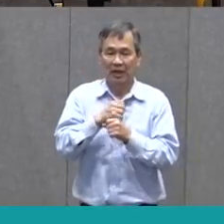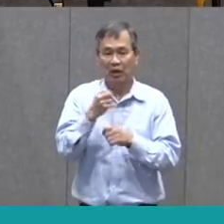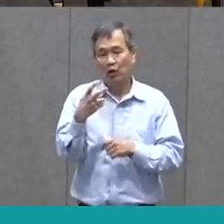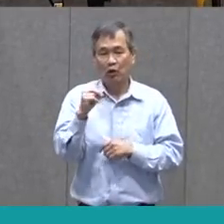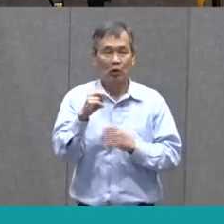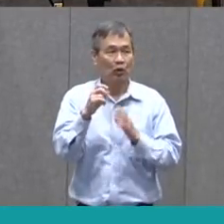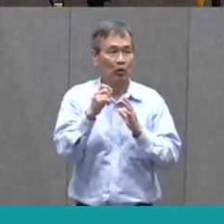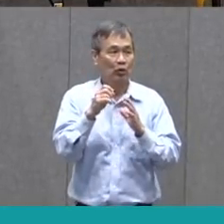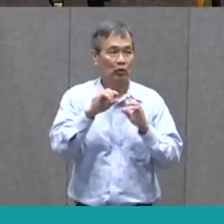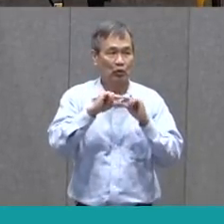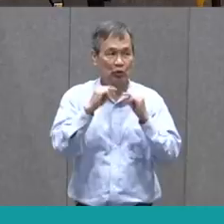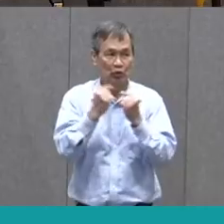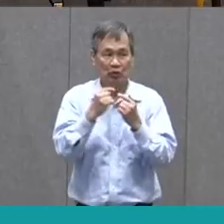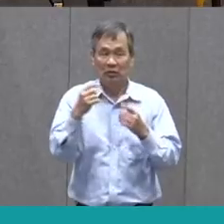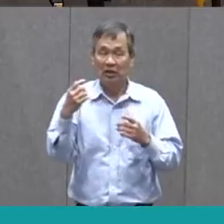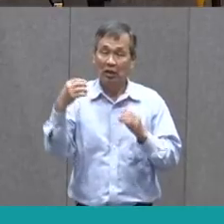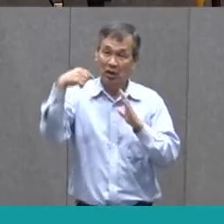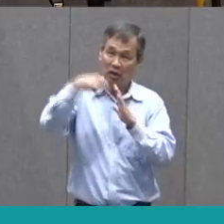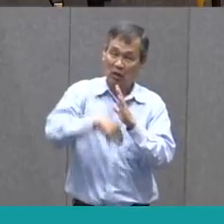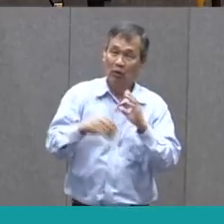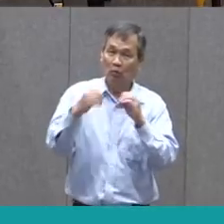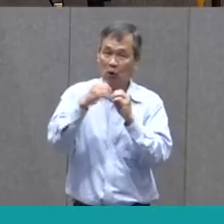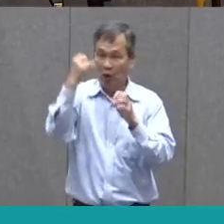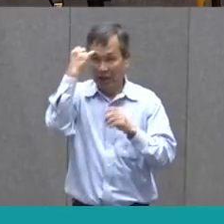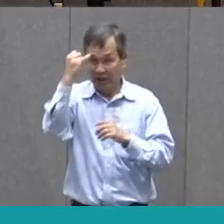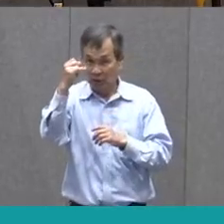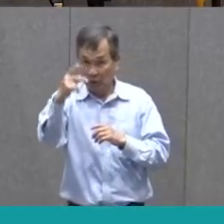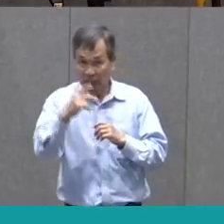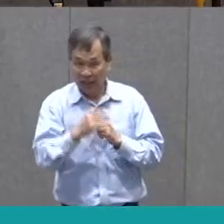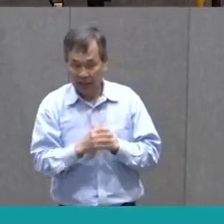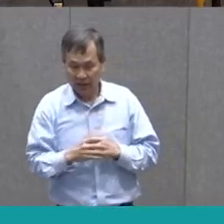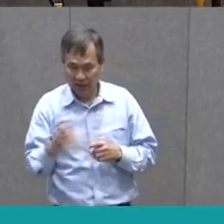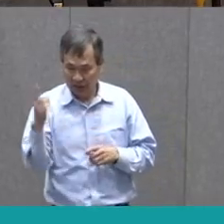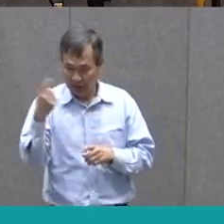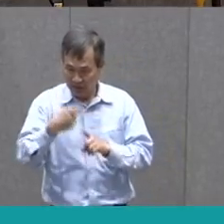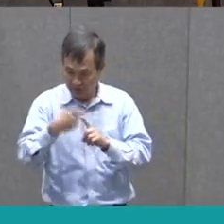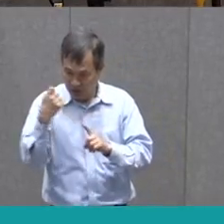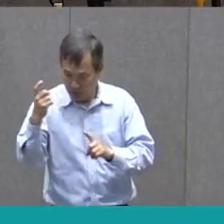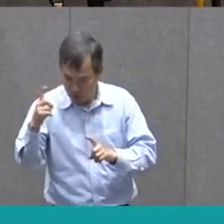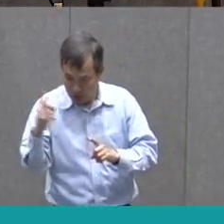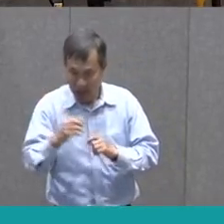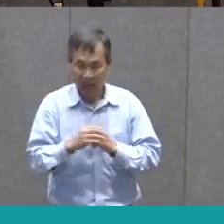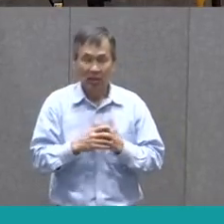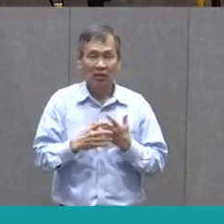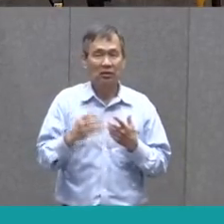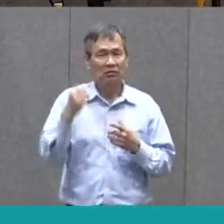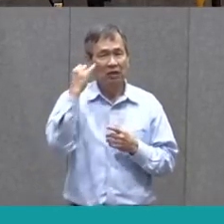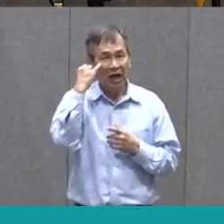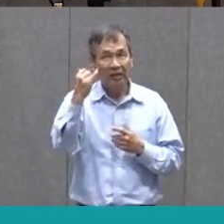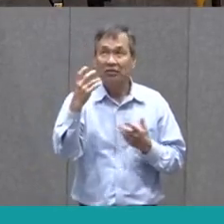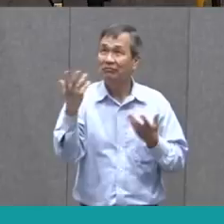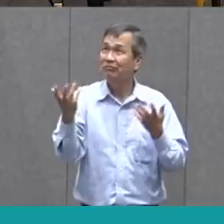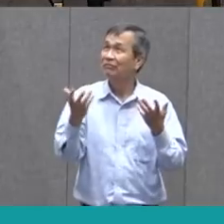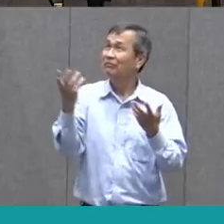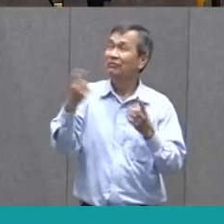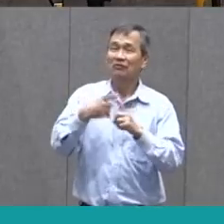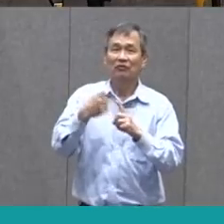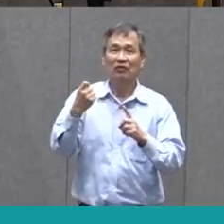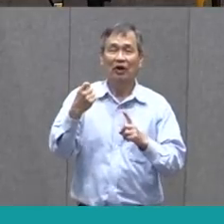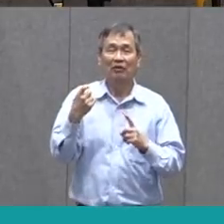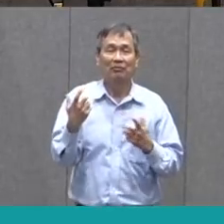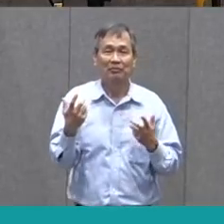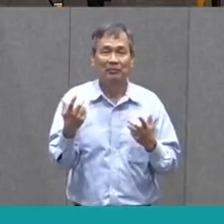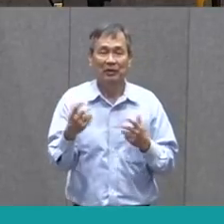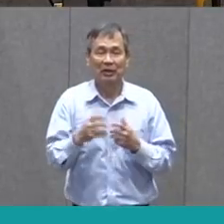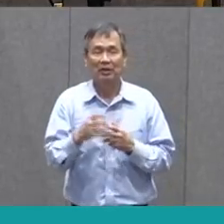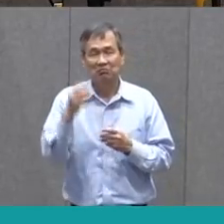deeper into the idea of inventions, and where they come from, where those ideas for inventions come from. Let me tell you what